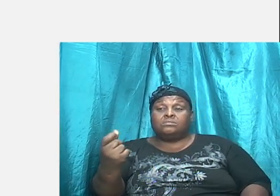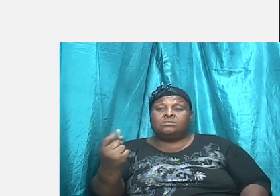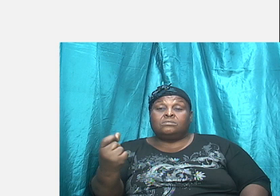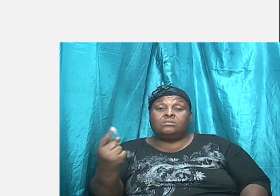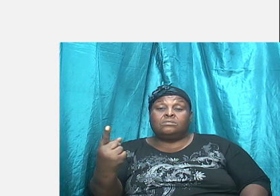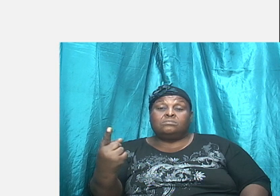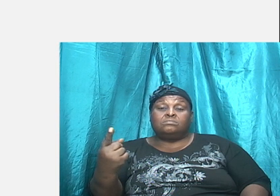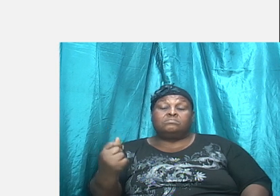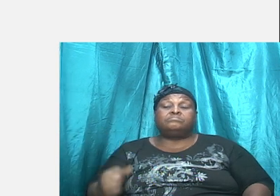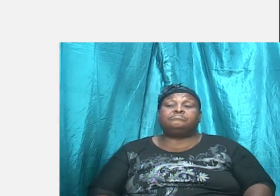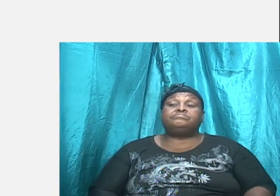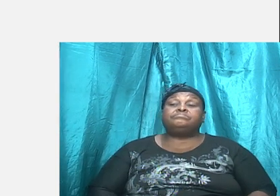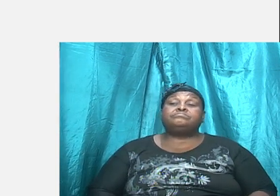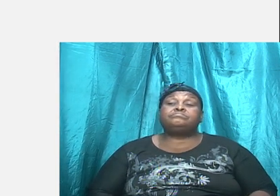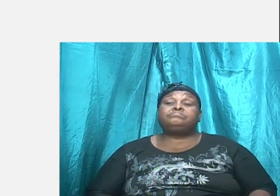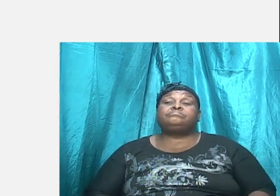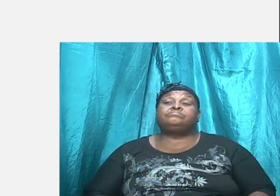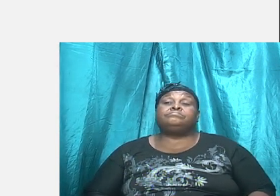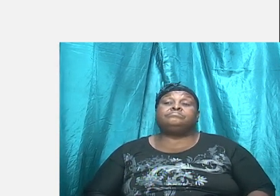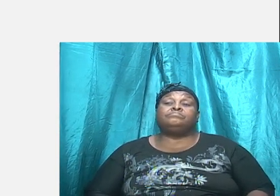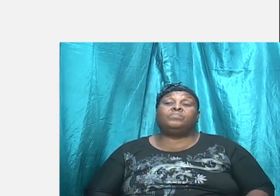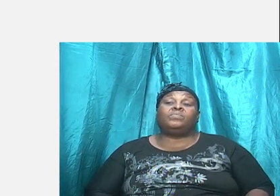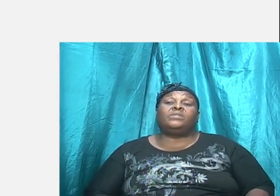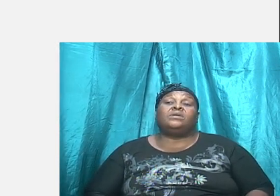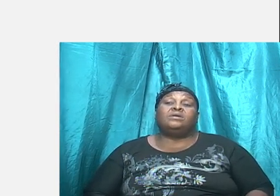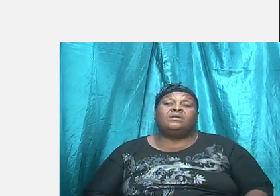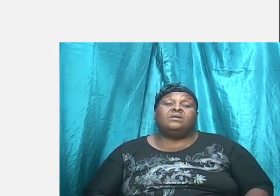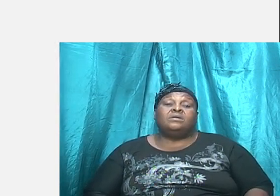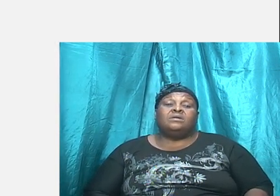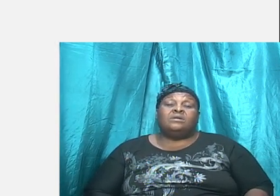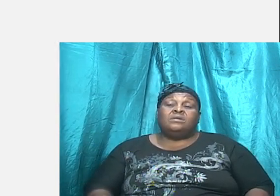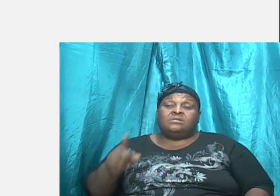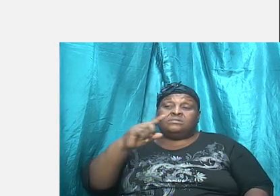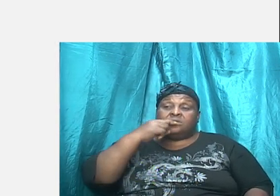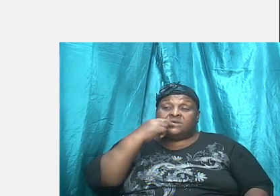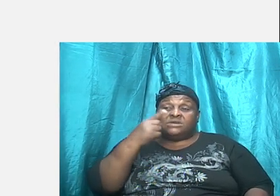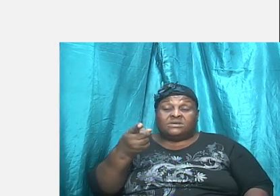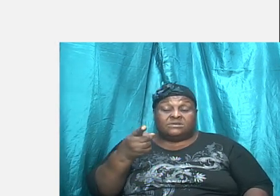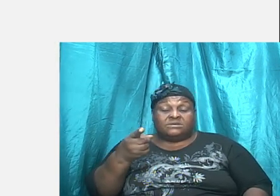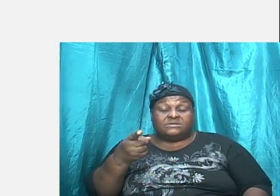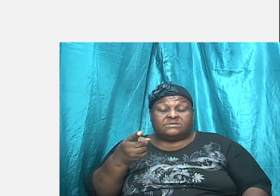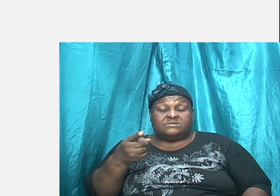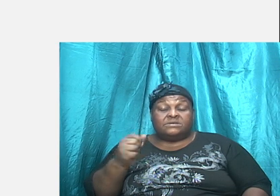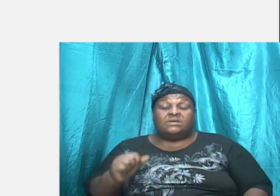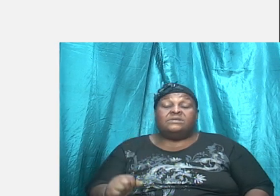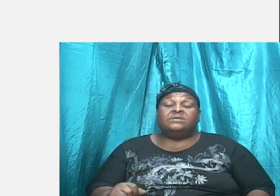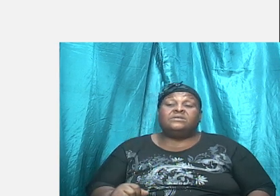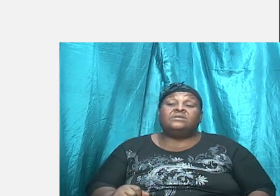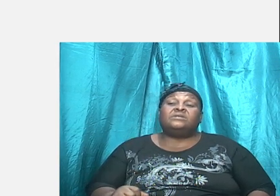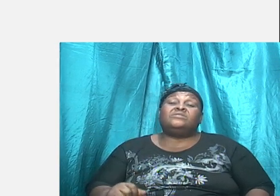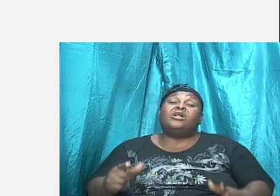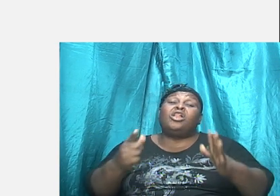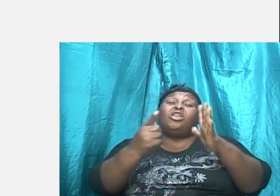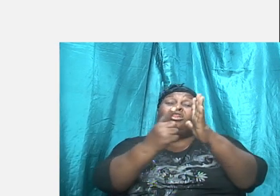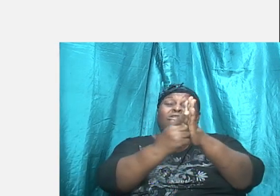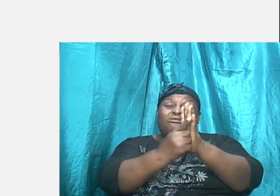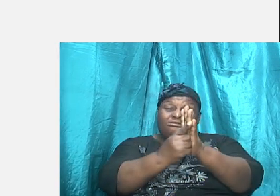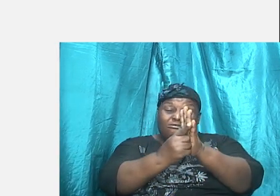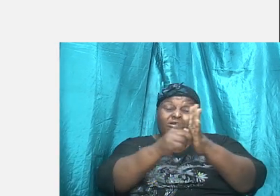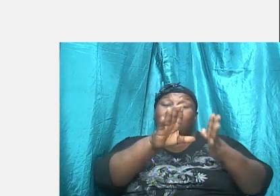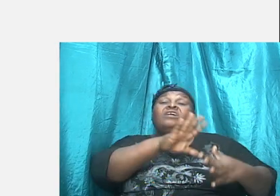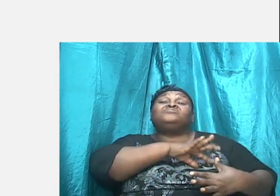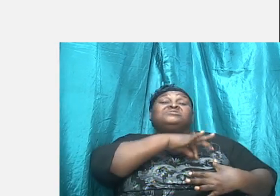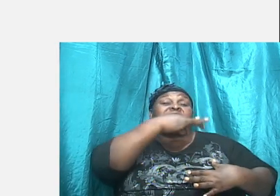Amen. And so in summary, it is saying that the law of the spirit